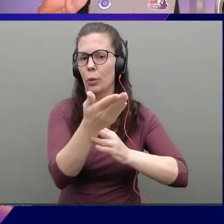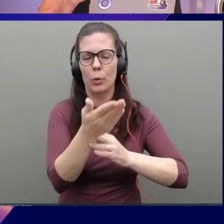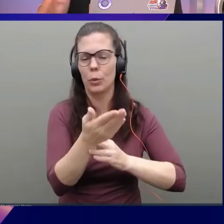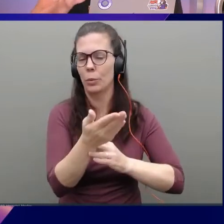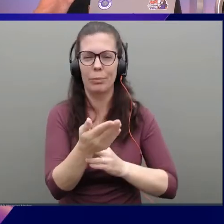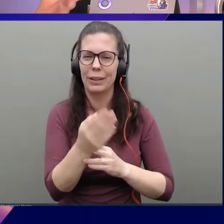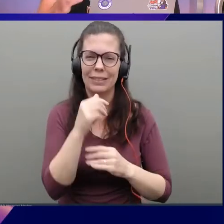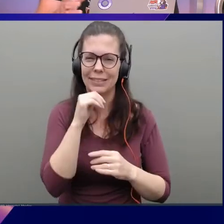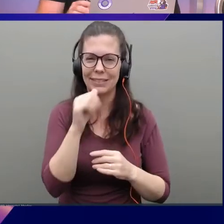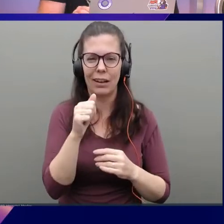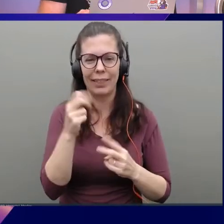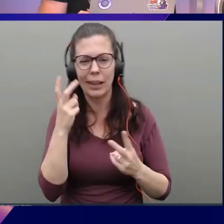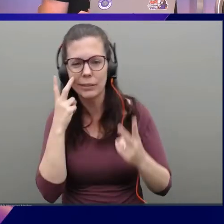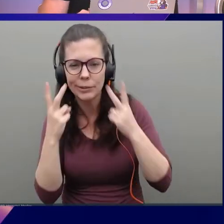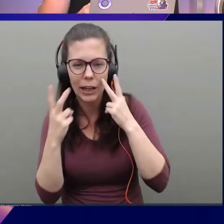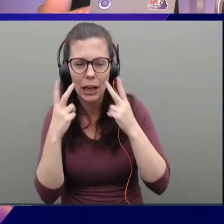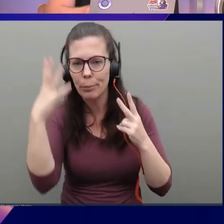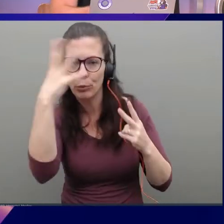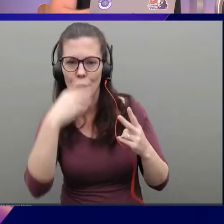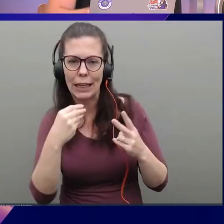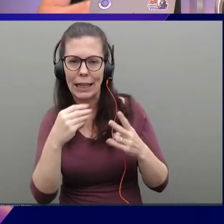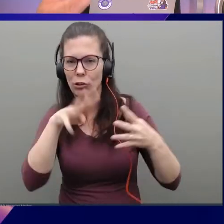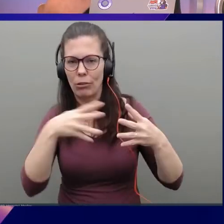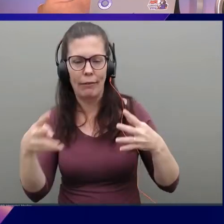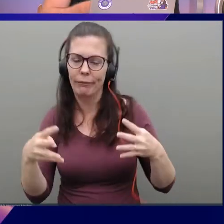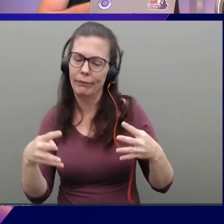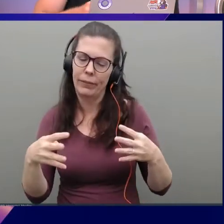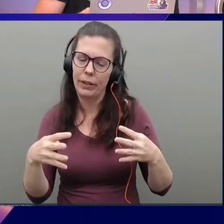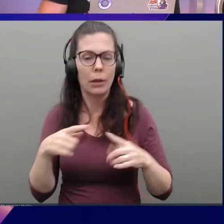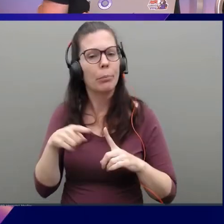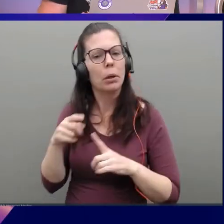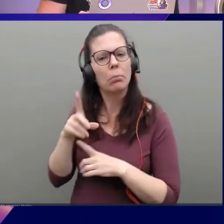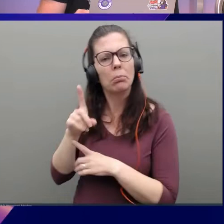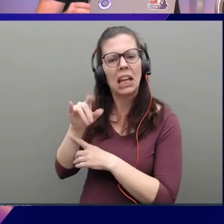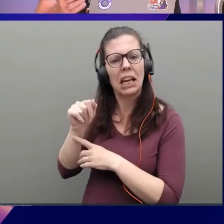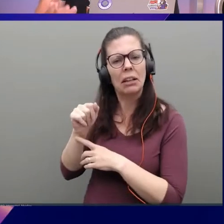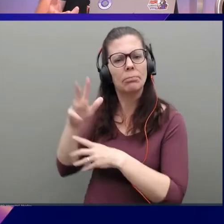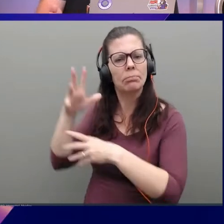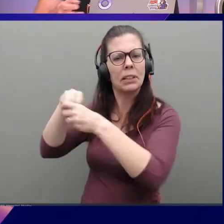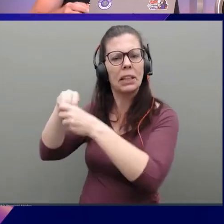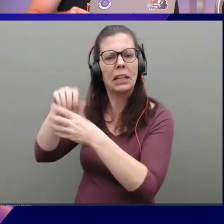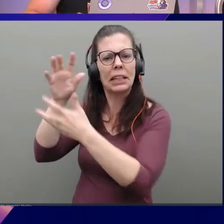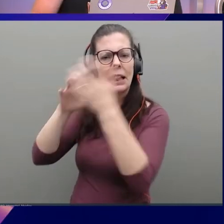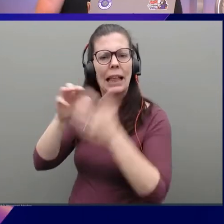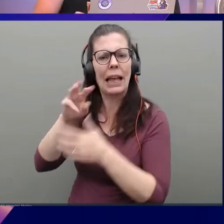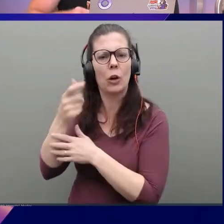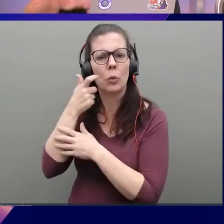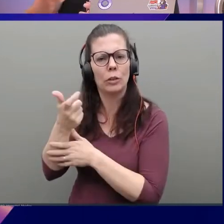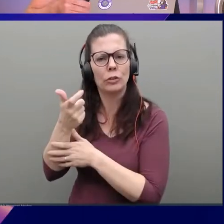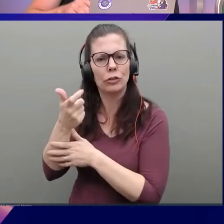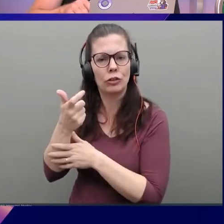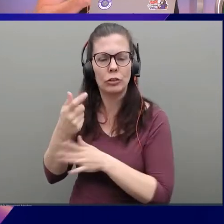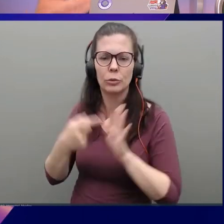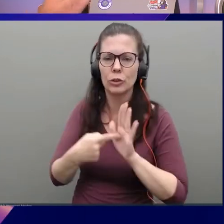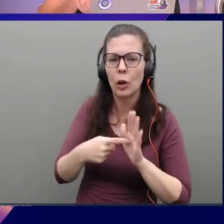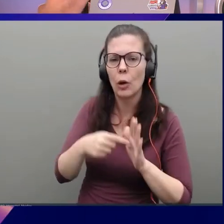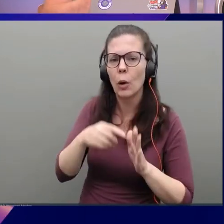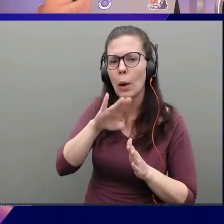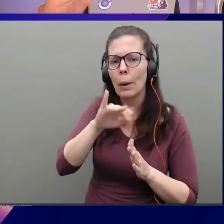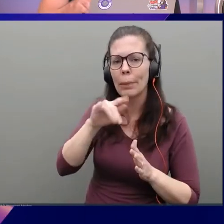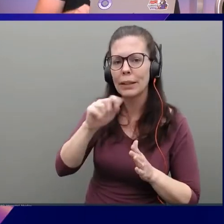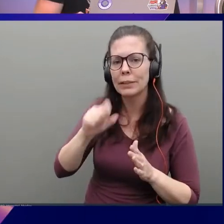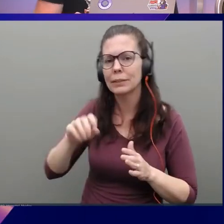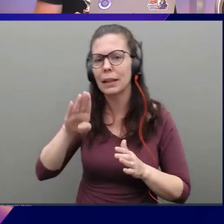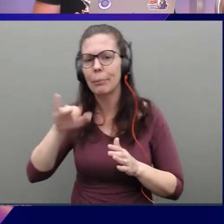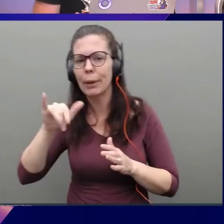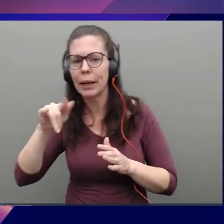like the observable pretty graphs you may see. Yeah, yeah. But you can get the data. It's all in CloudWatch to show that like, for example, how much bits and bytes are going through individual attachments. I